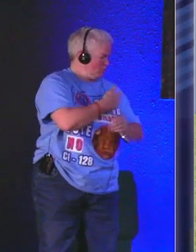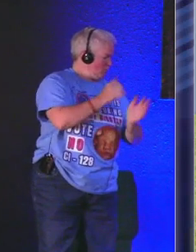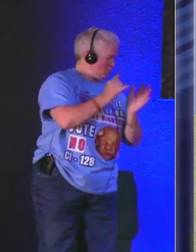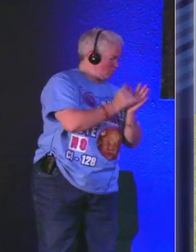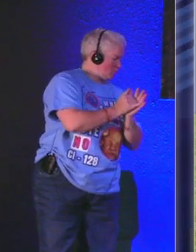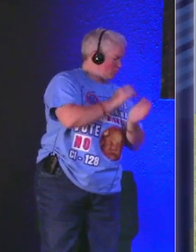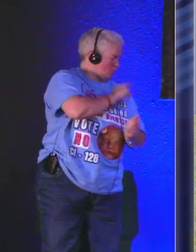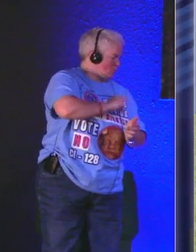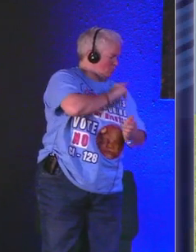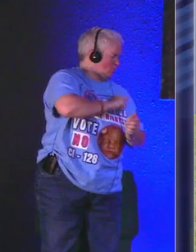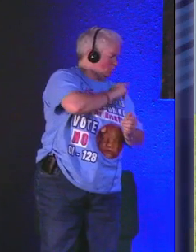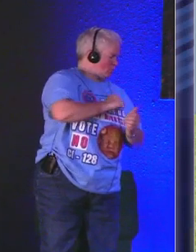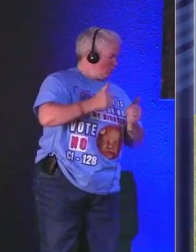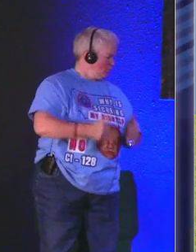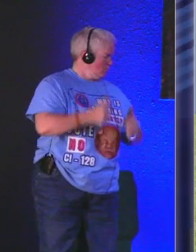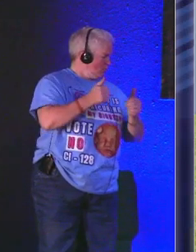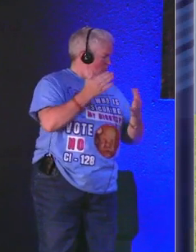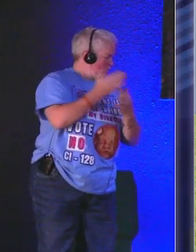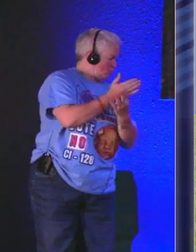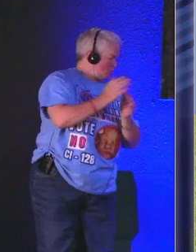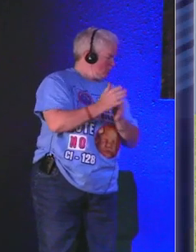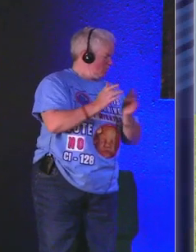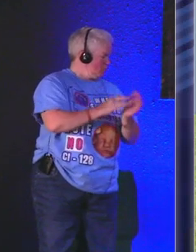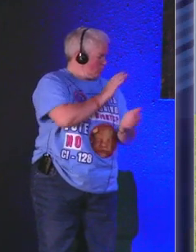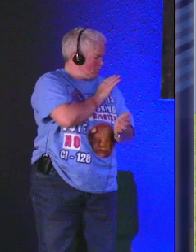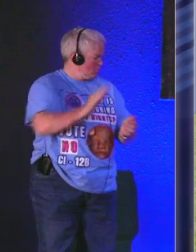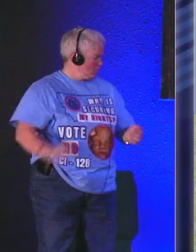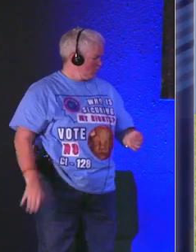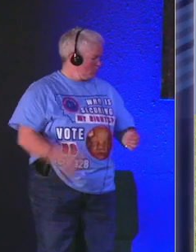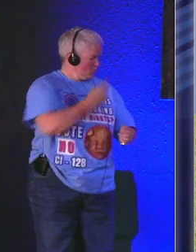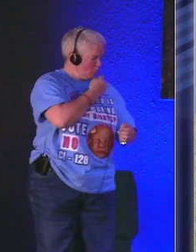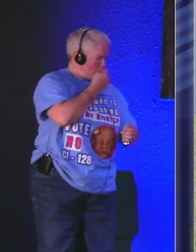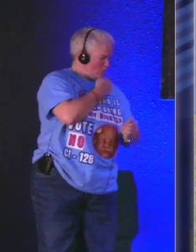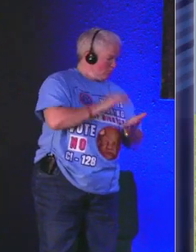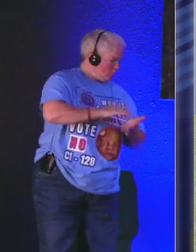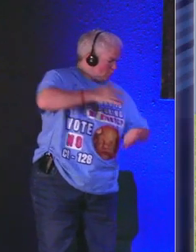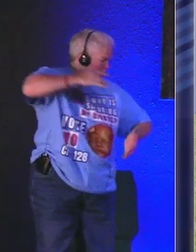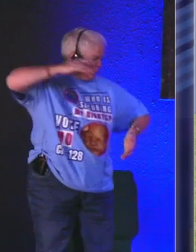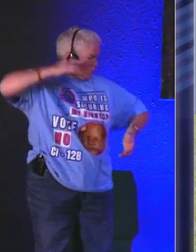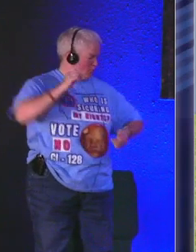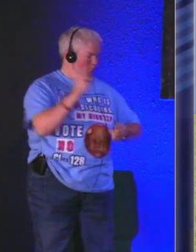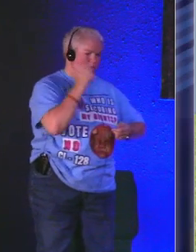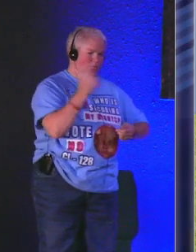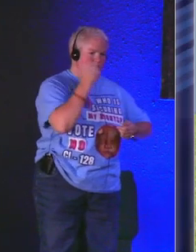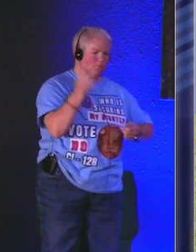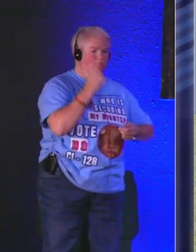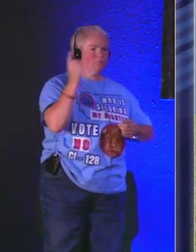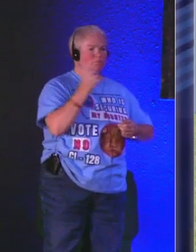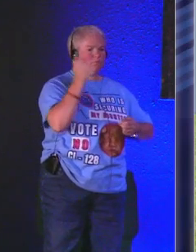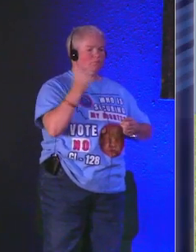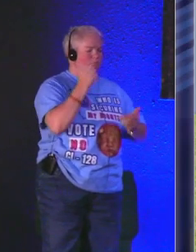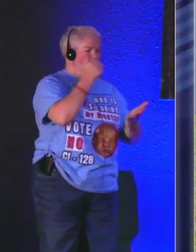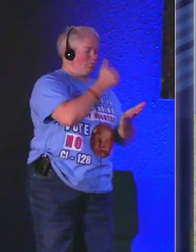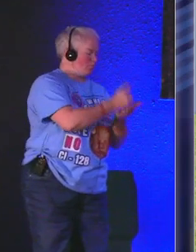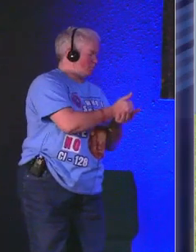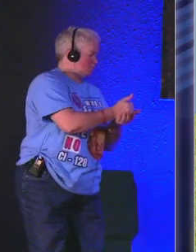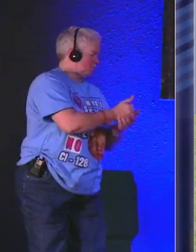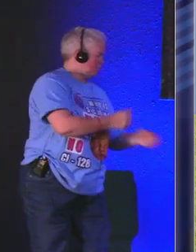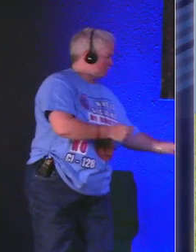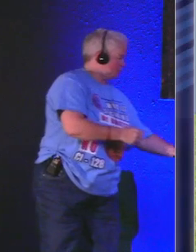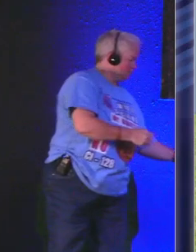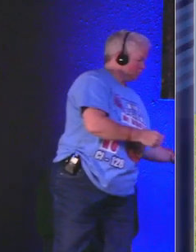through Jesus Christ to whom be glory forever and ever amen